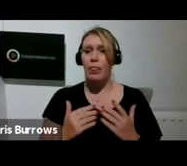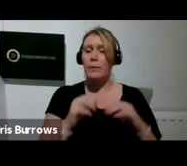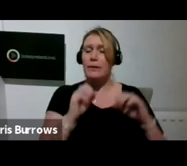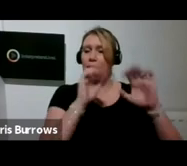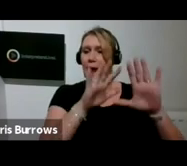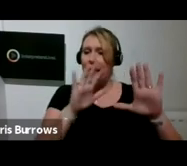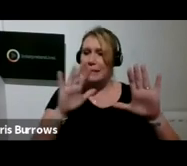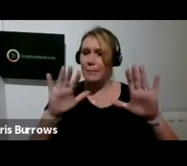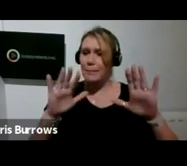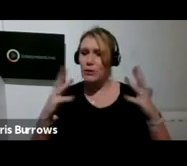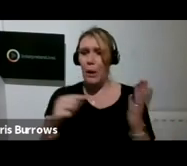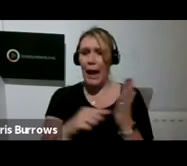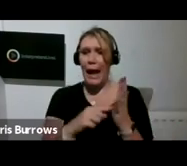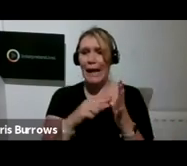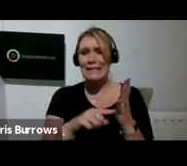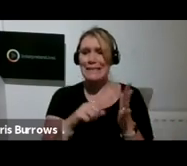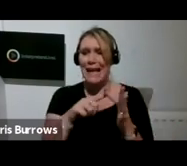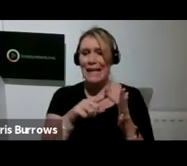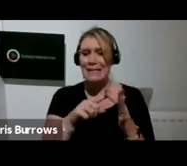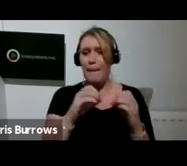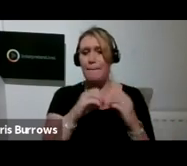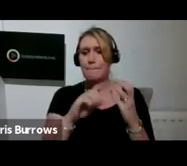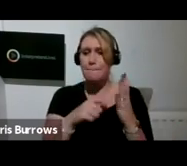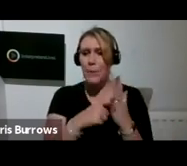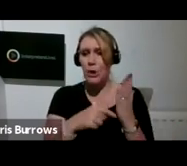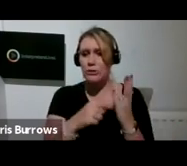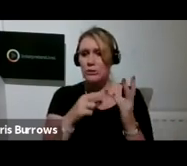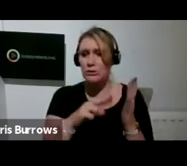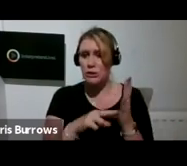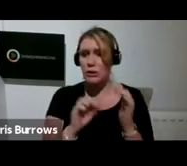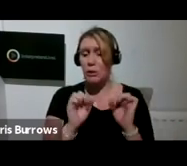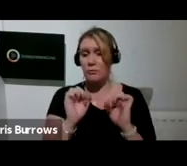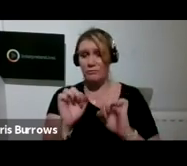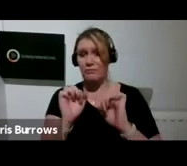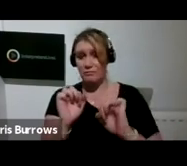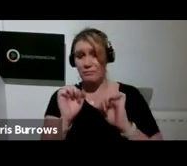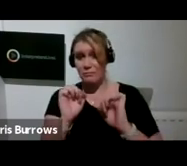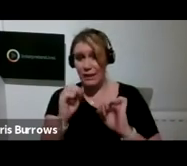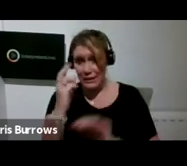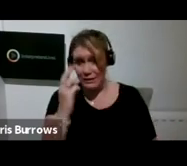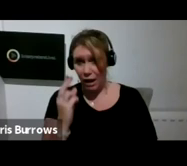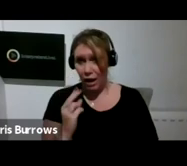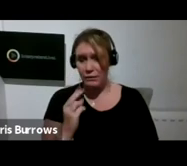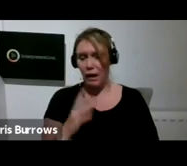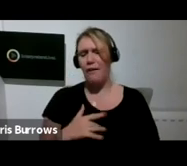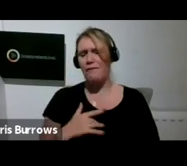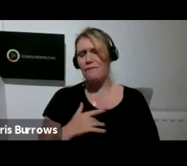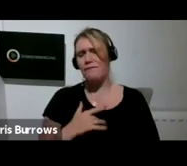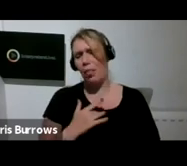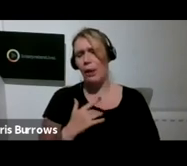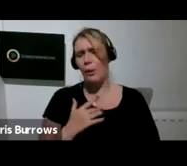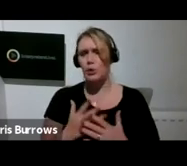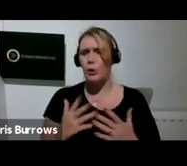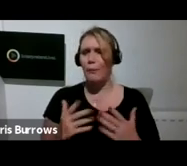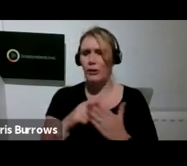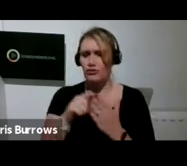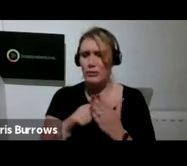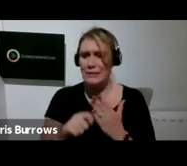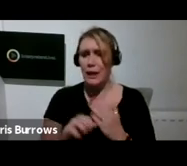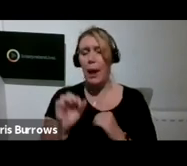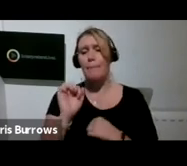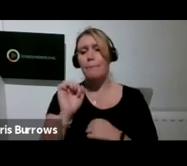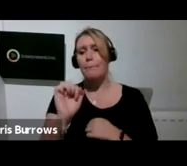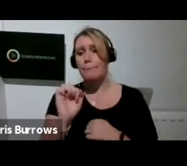few years back at Tate Britain of his stuff, although there was too much written stuff I found, but the collages are